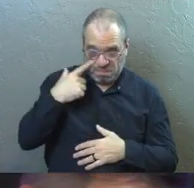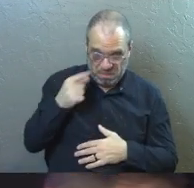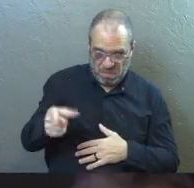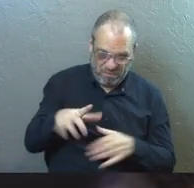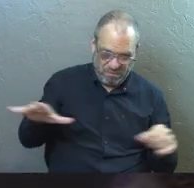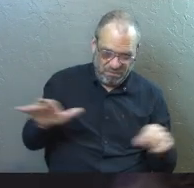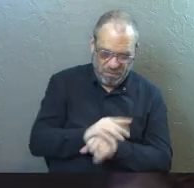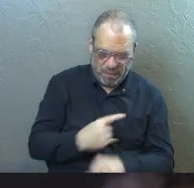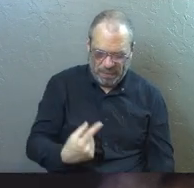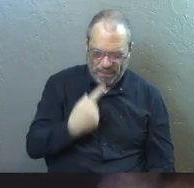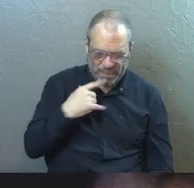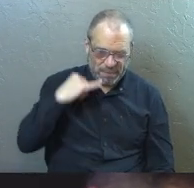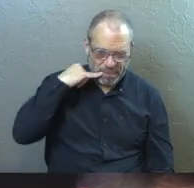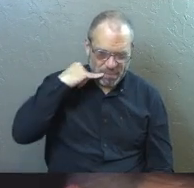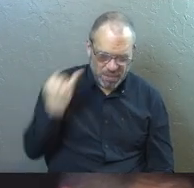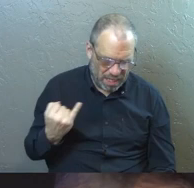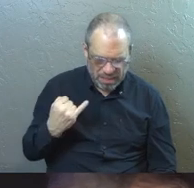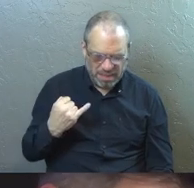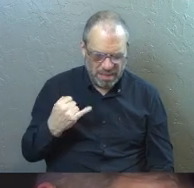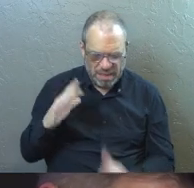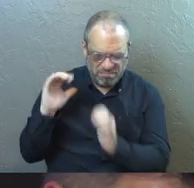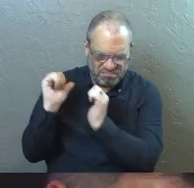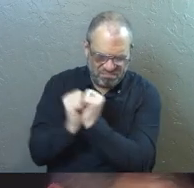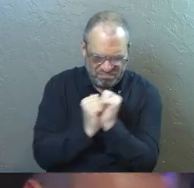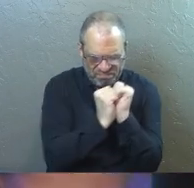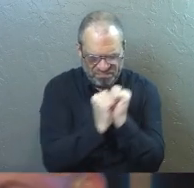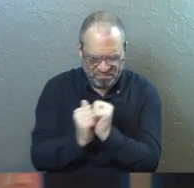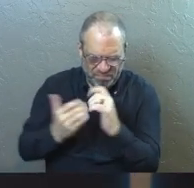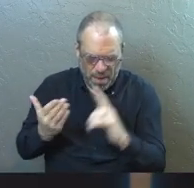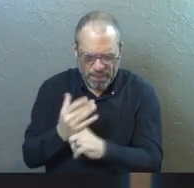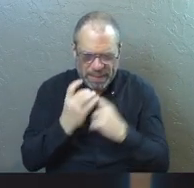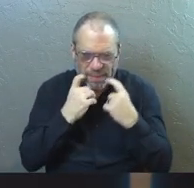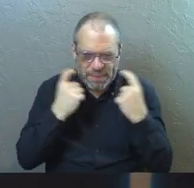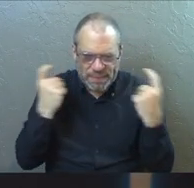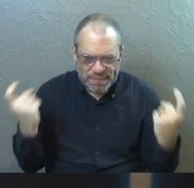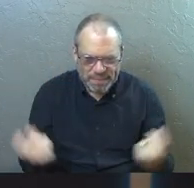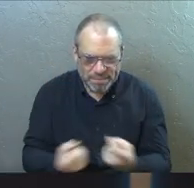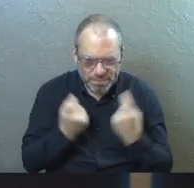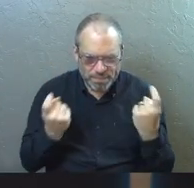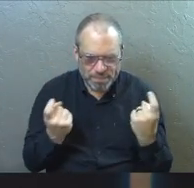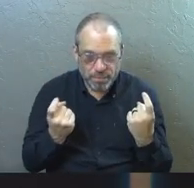that you are full of bitter jealousy and are held captive by sin.